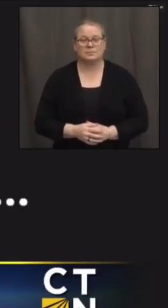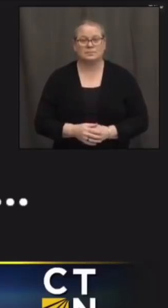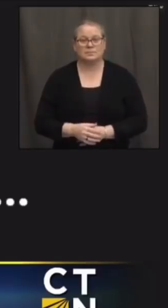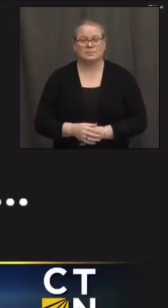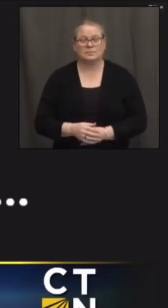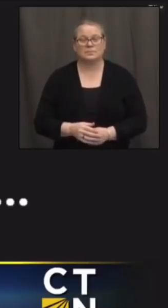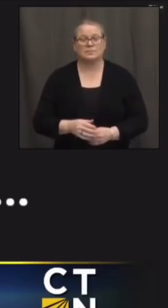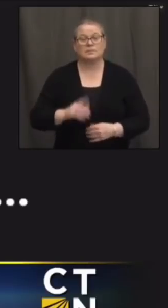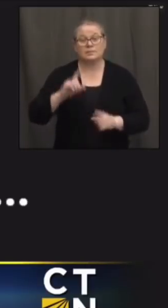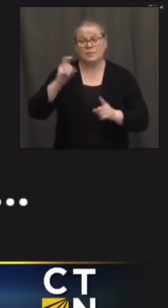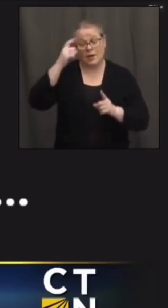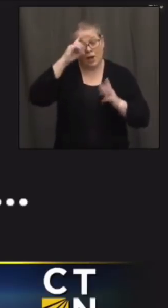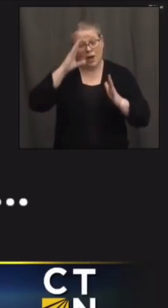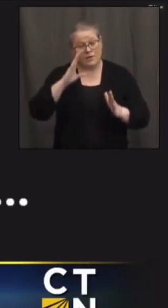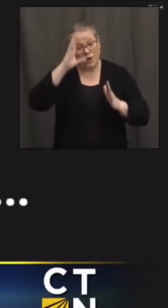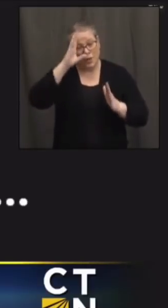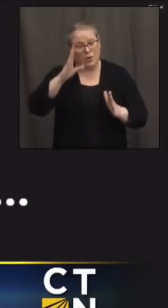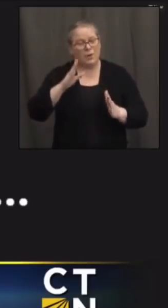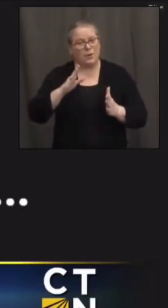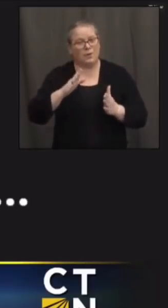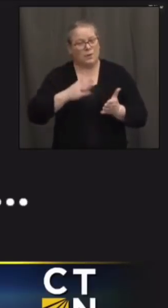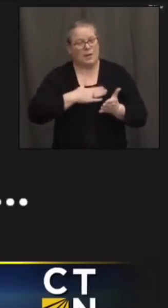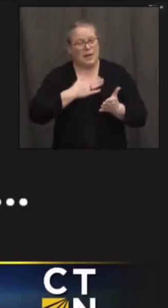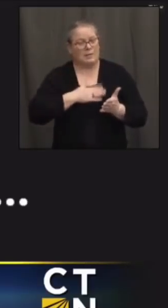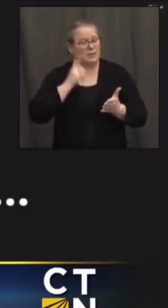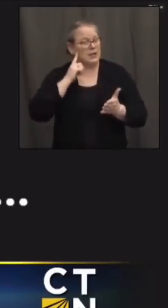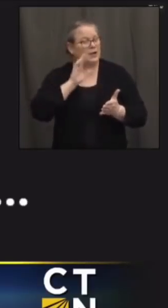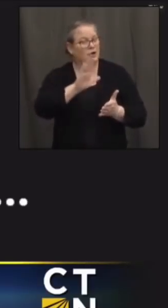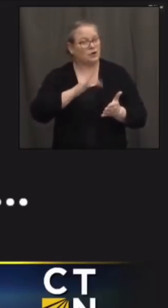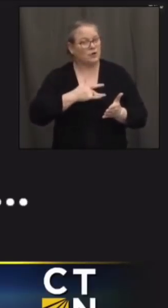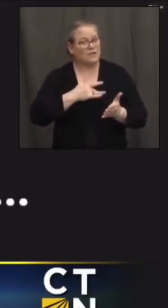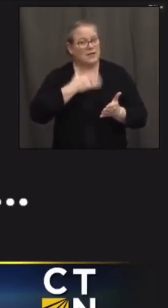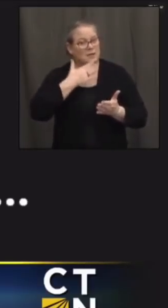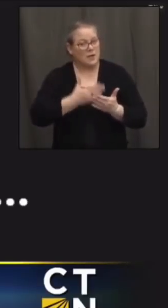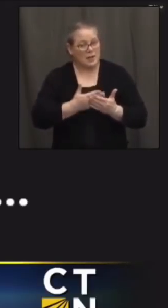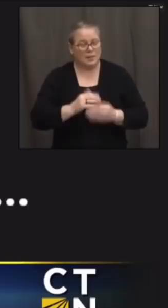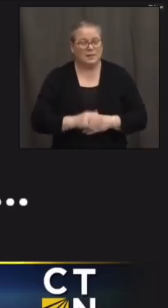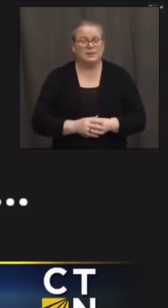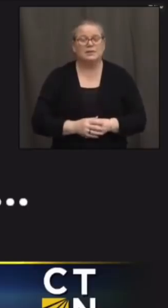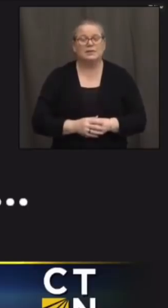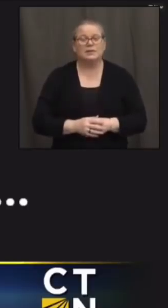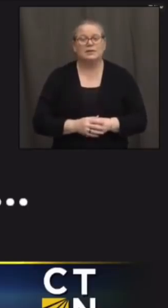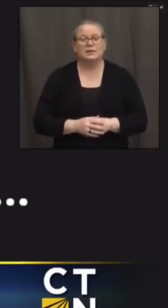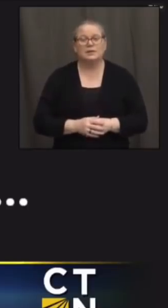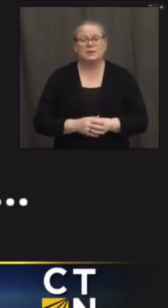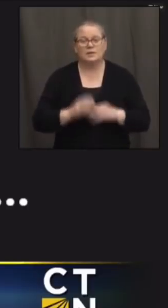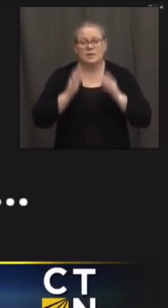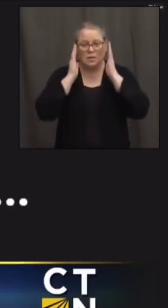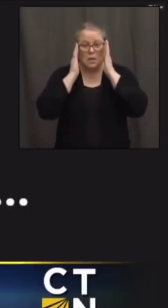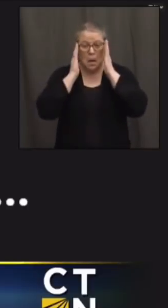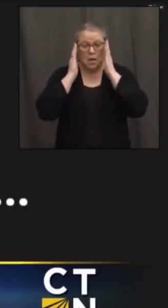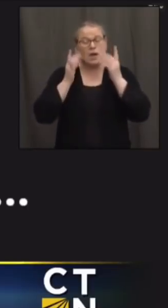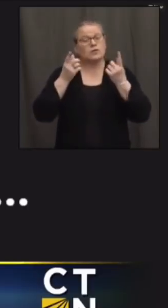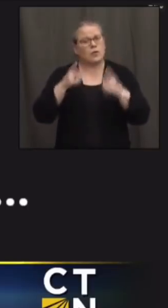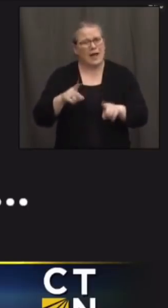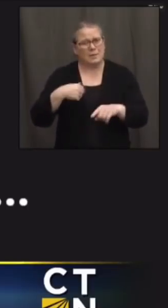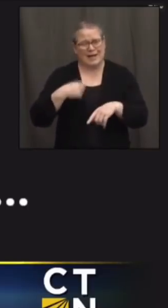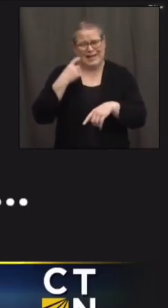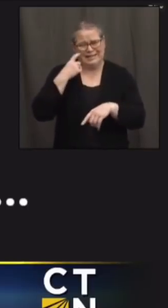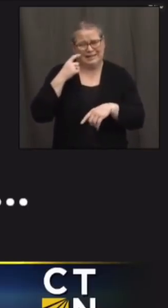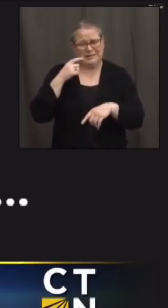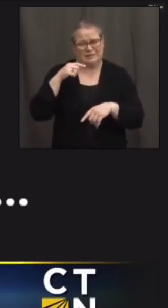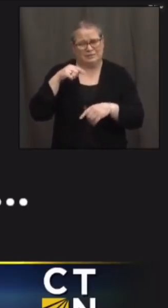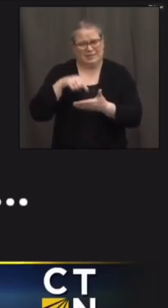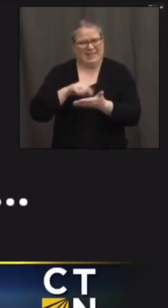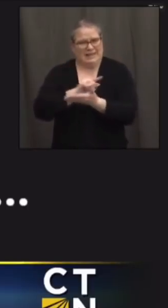hi governor glad to hear you're doing well um so i actually had the experience of walking someone through vams earlier this week and if you're not